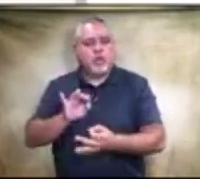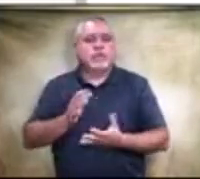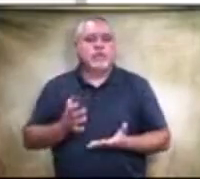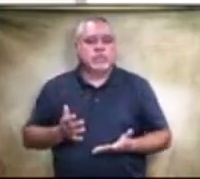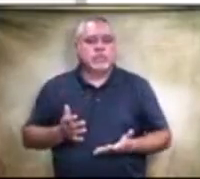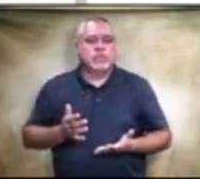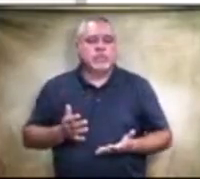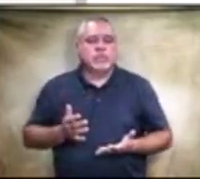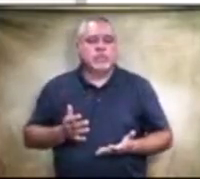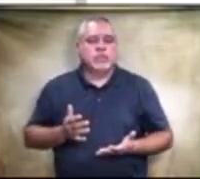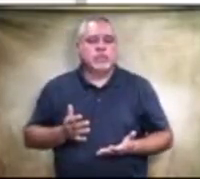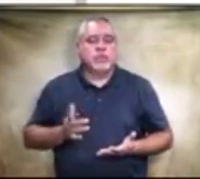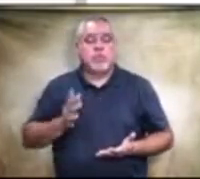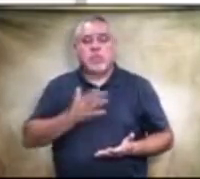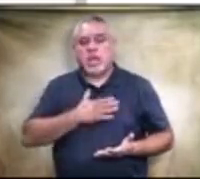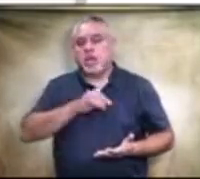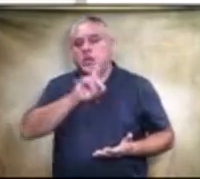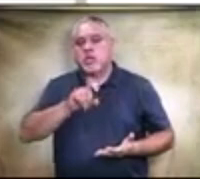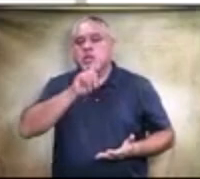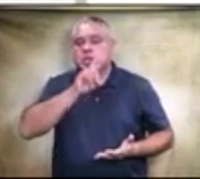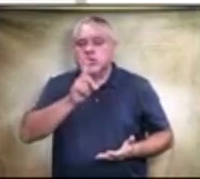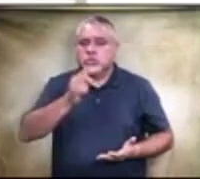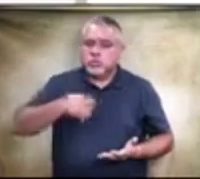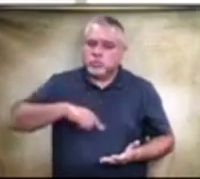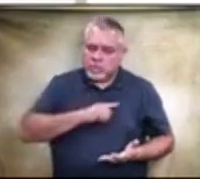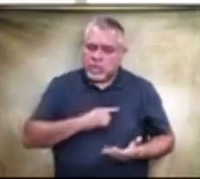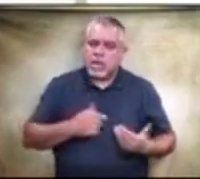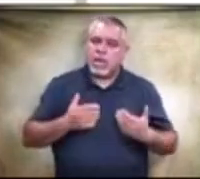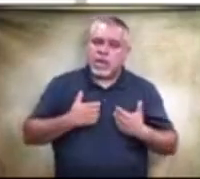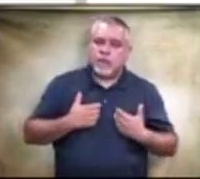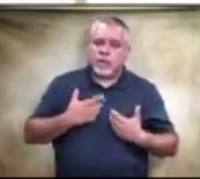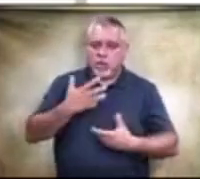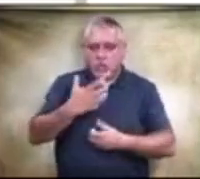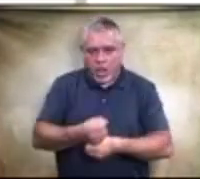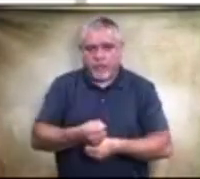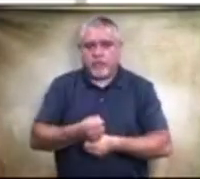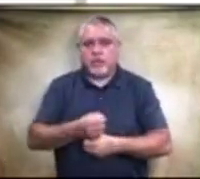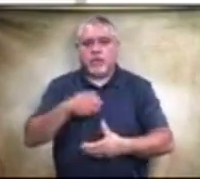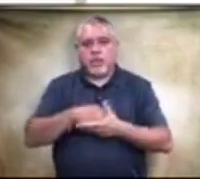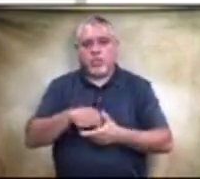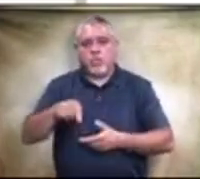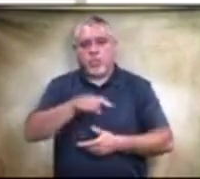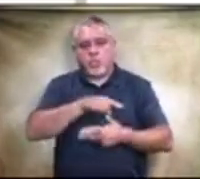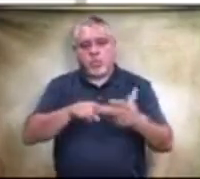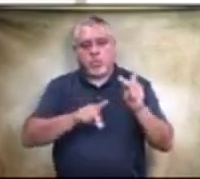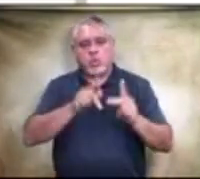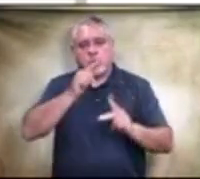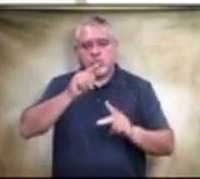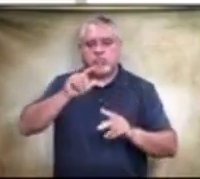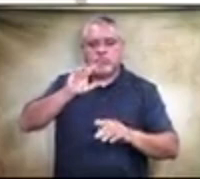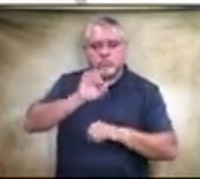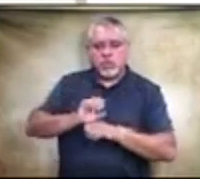So my question is, do we, do we have confidence in the people that actually evaluated these